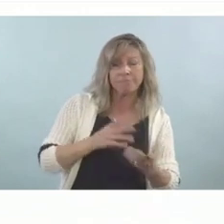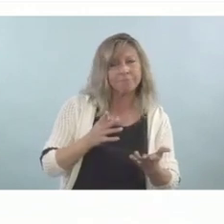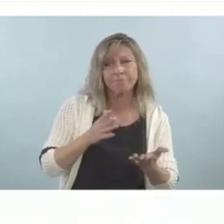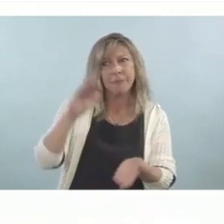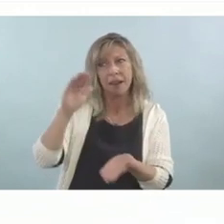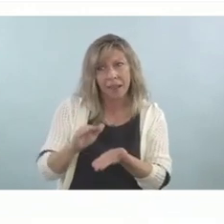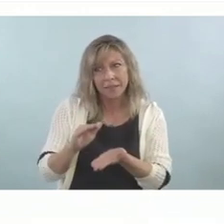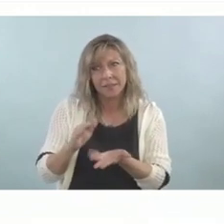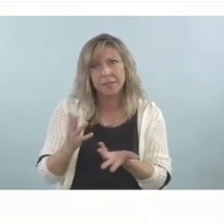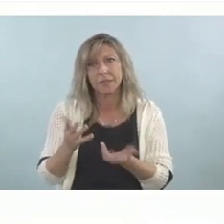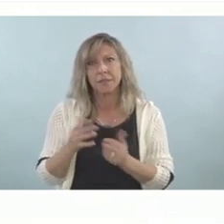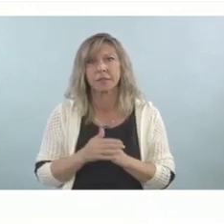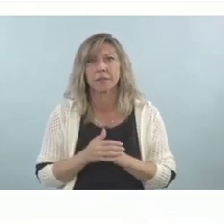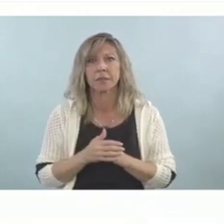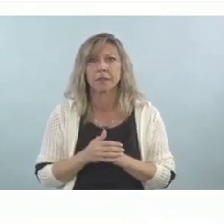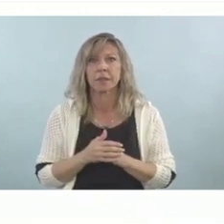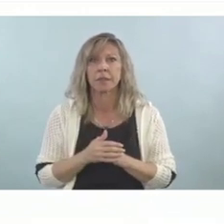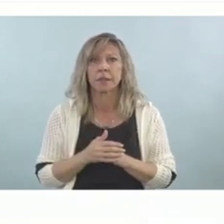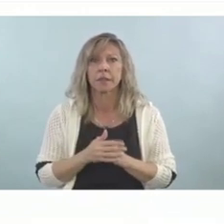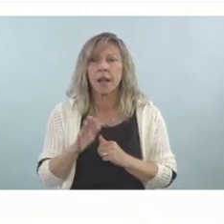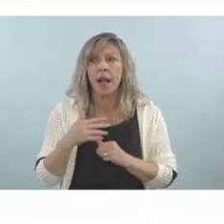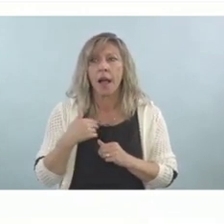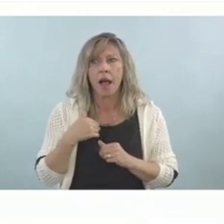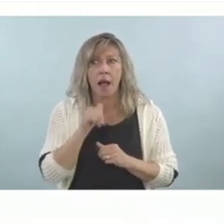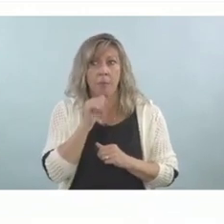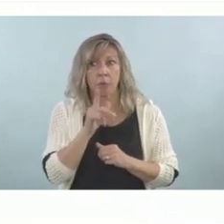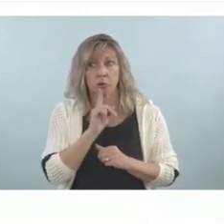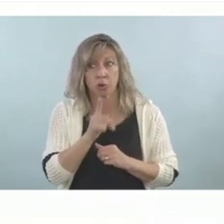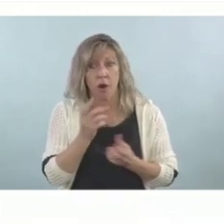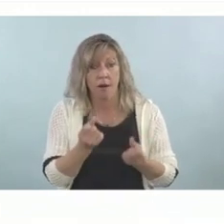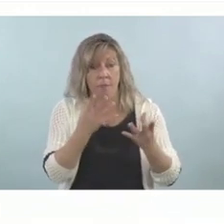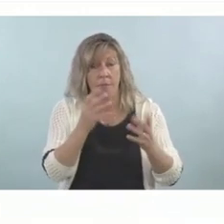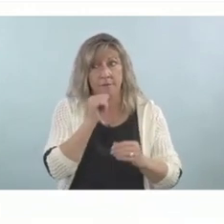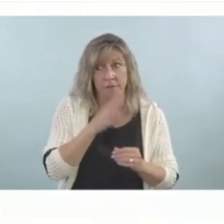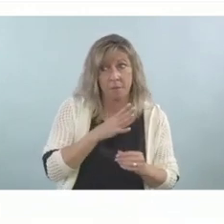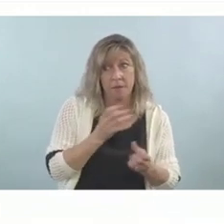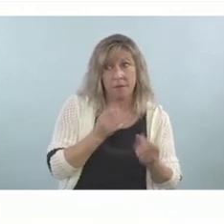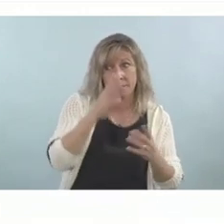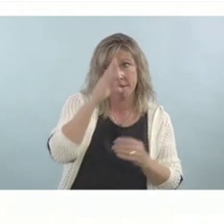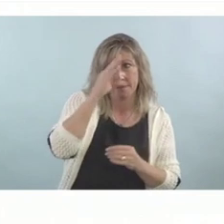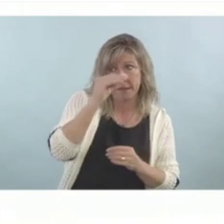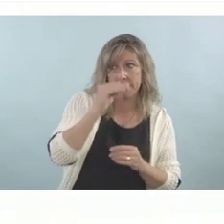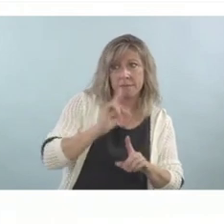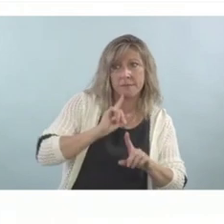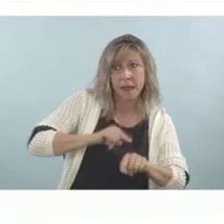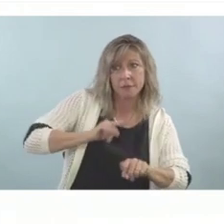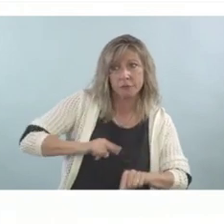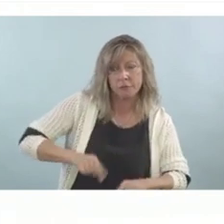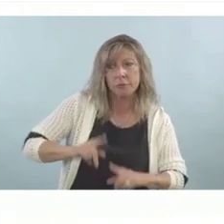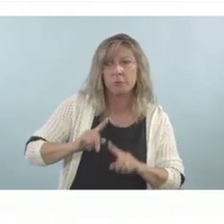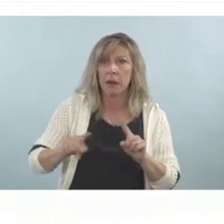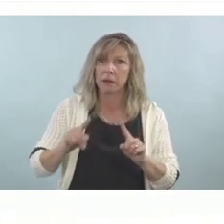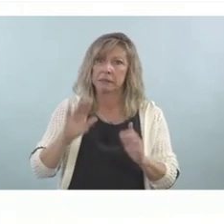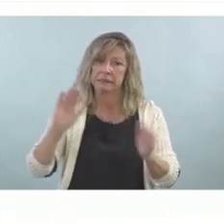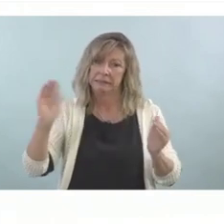number is on that. But we, that was what we got on that one.